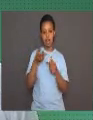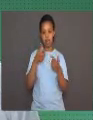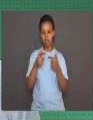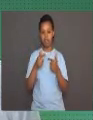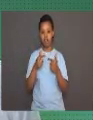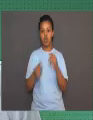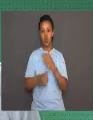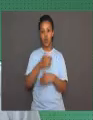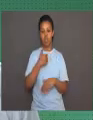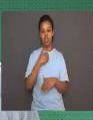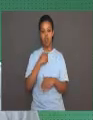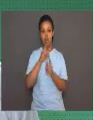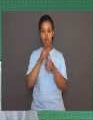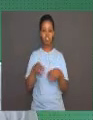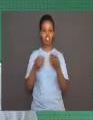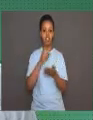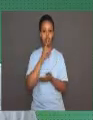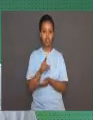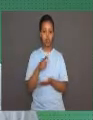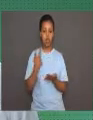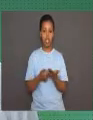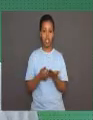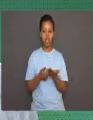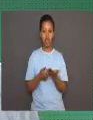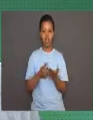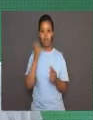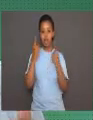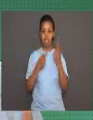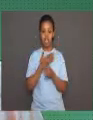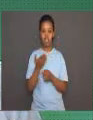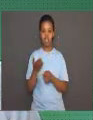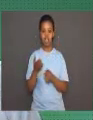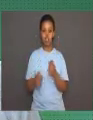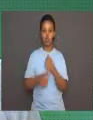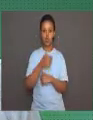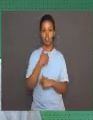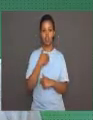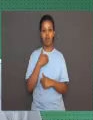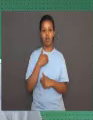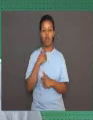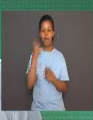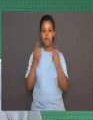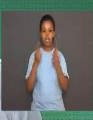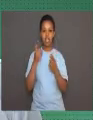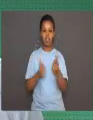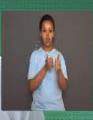when that stimulus occurs after a harmful stimulus.